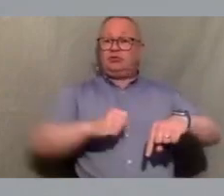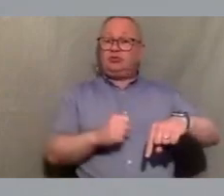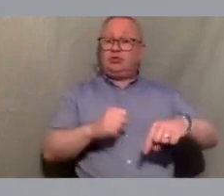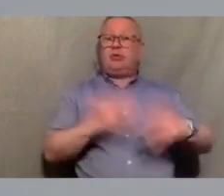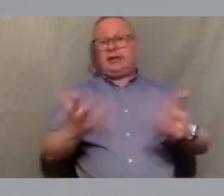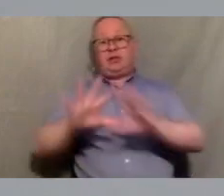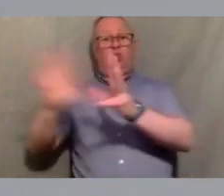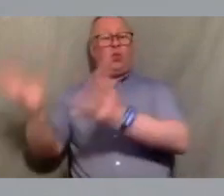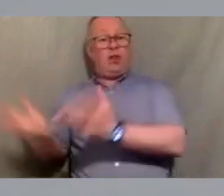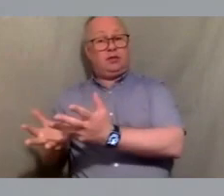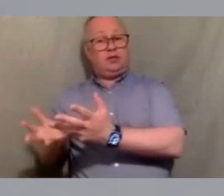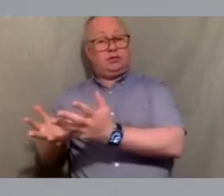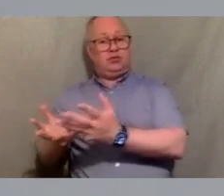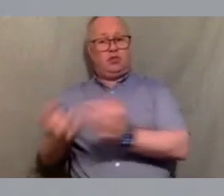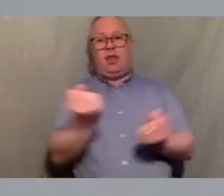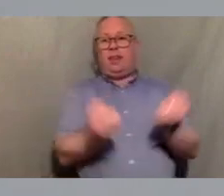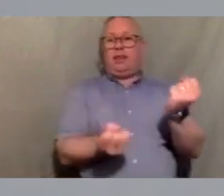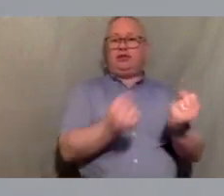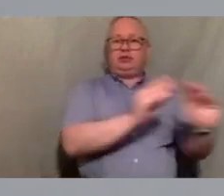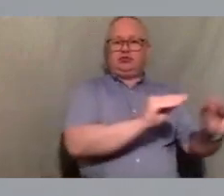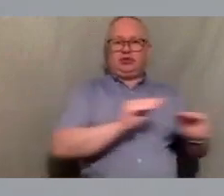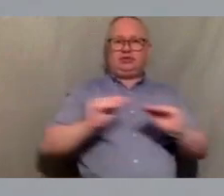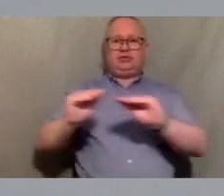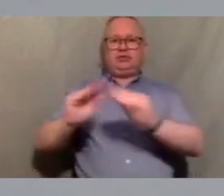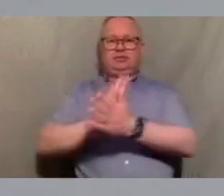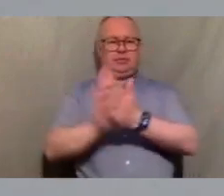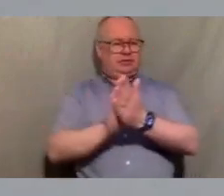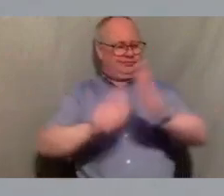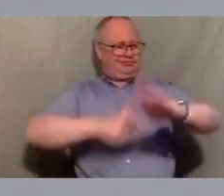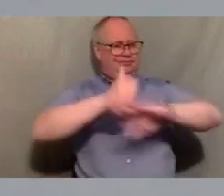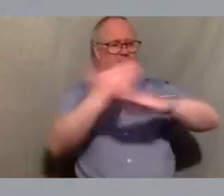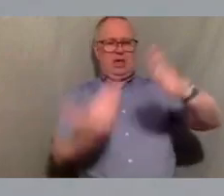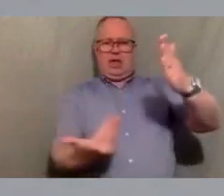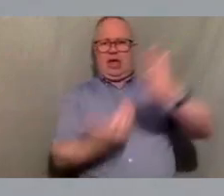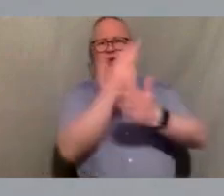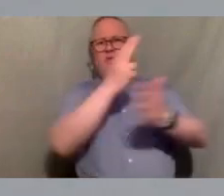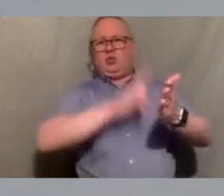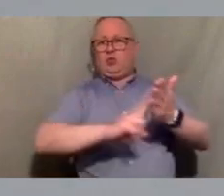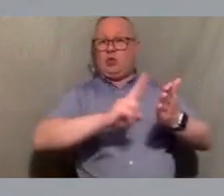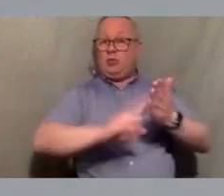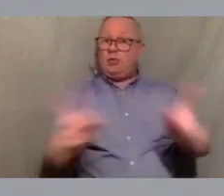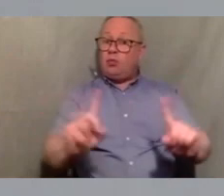just transition comes with building a new normal that is scotland without a fossil fuel industry